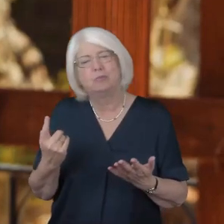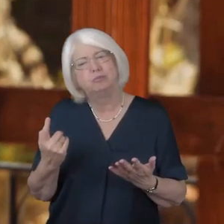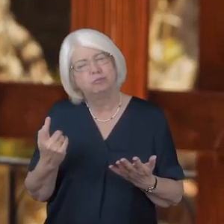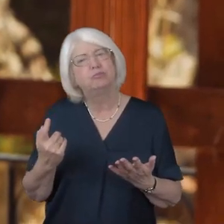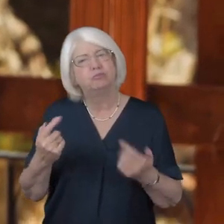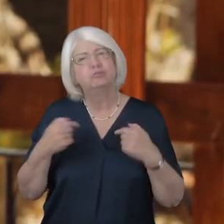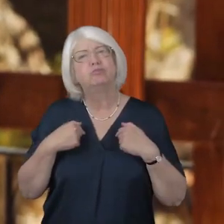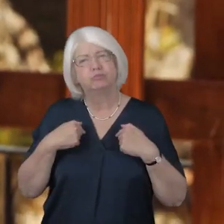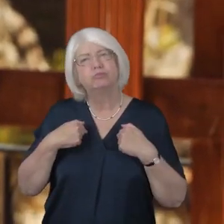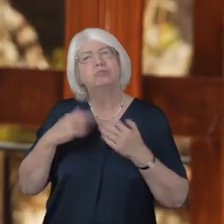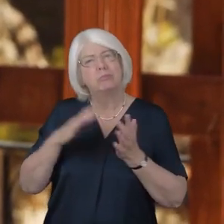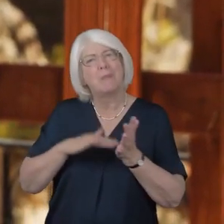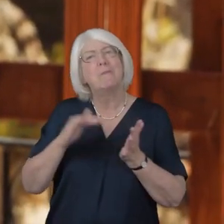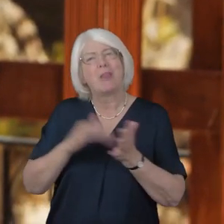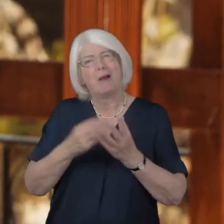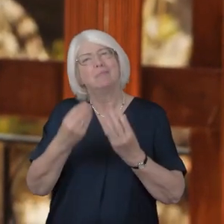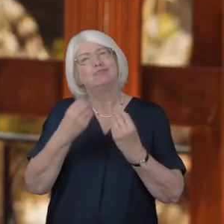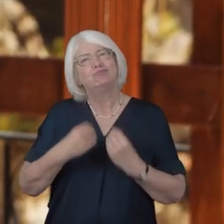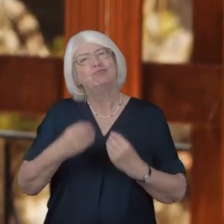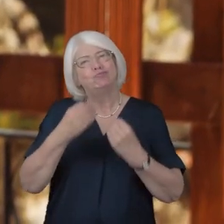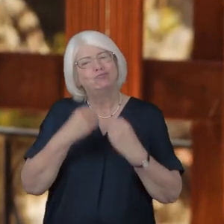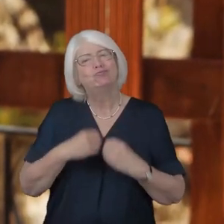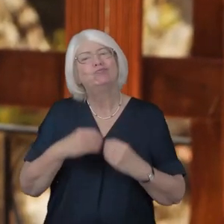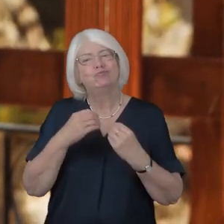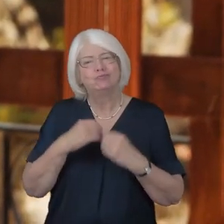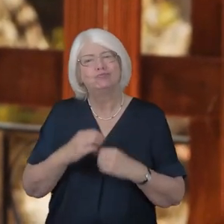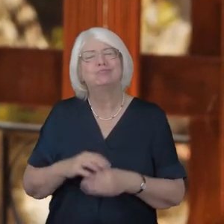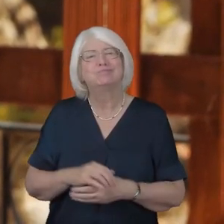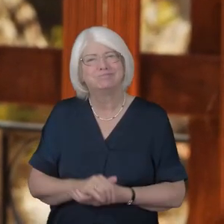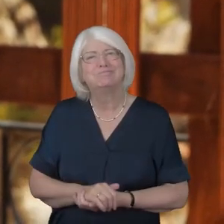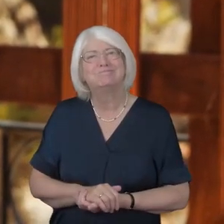because my mother was the oldest wife